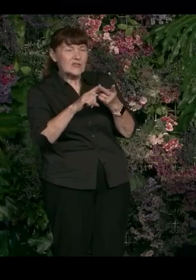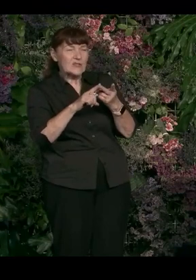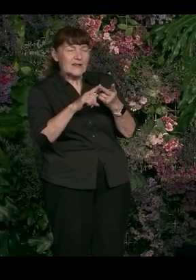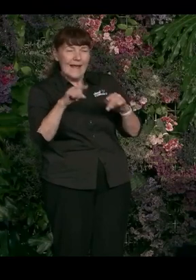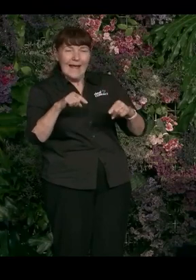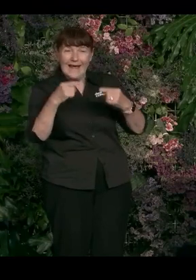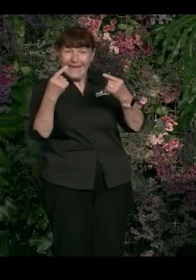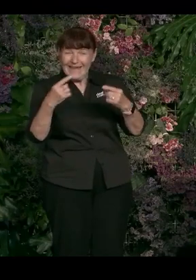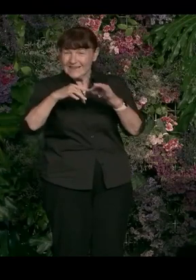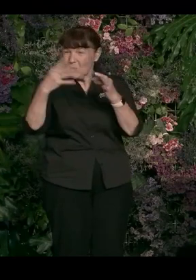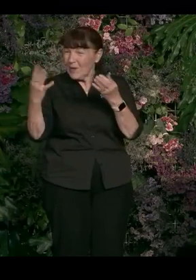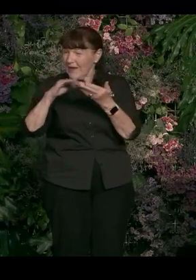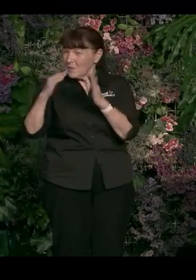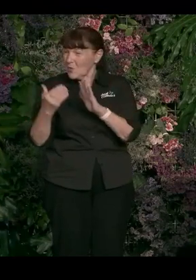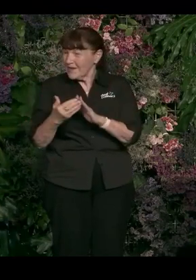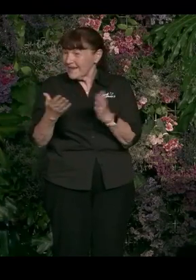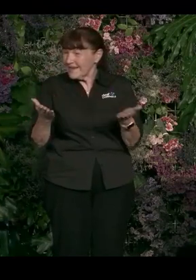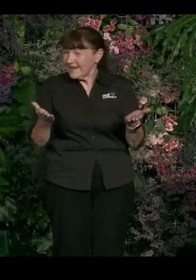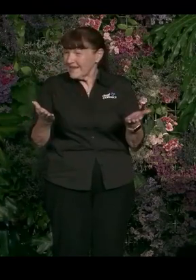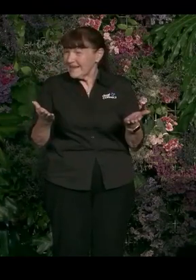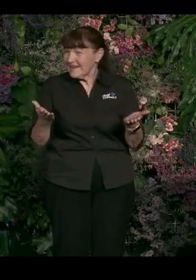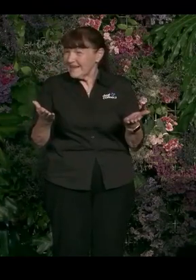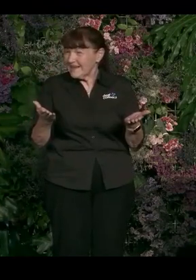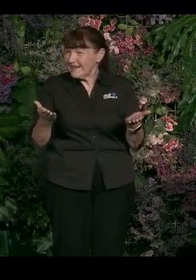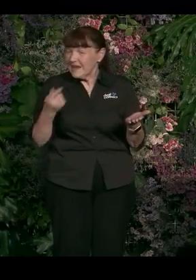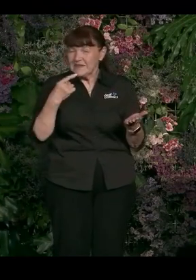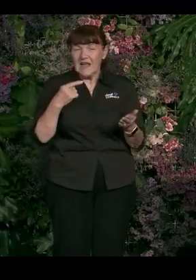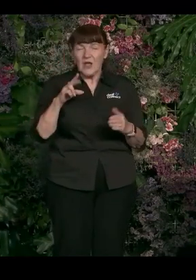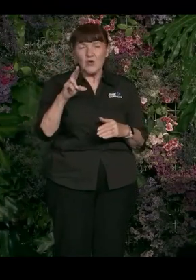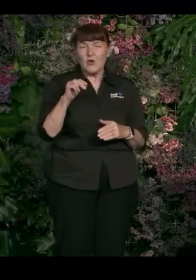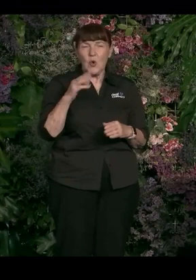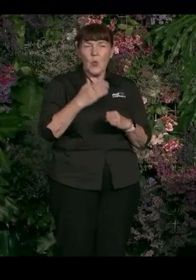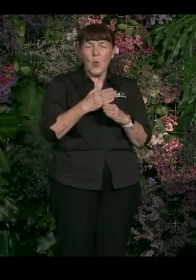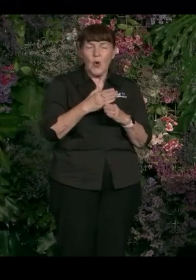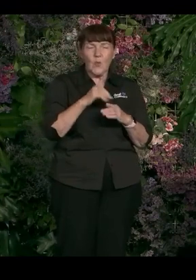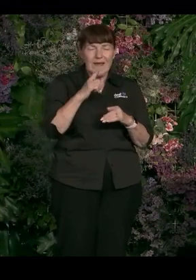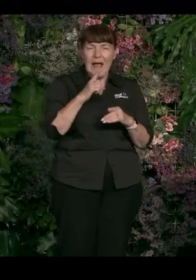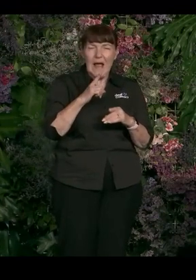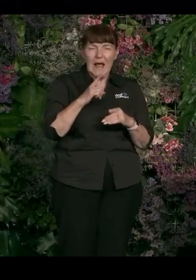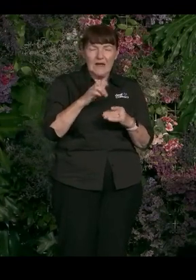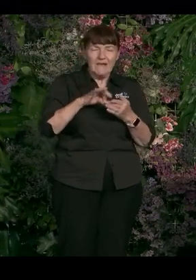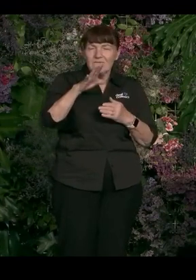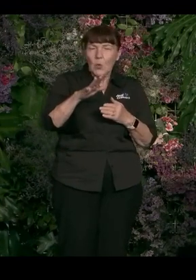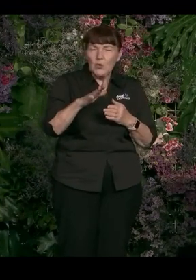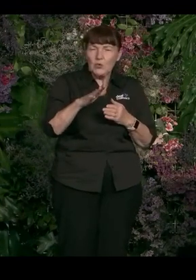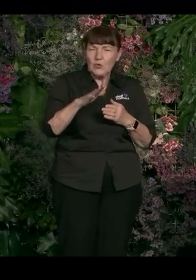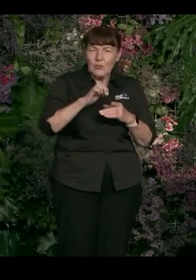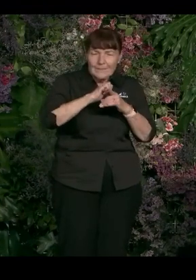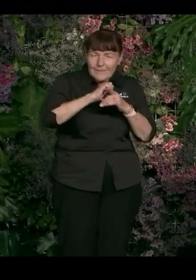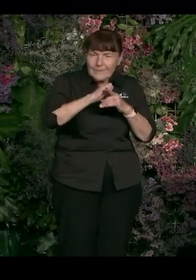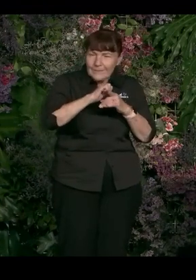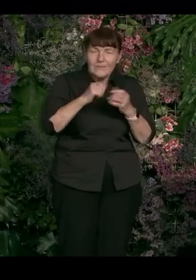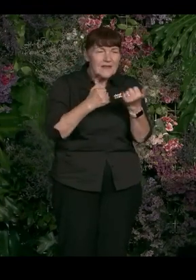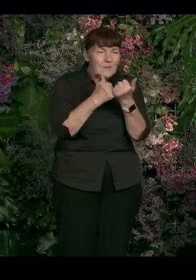LGTBIQA plus people, saying, no, no work should happen on this. We won't support the international labour